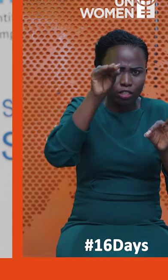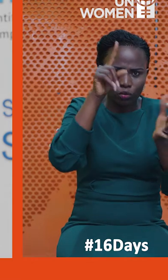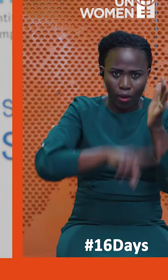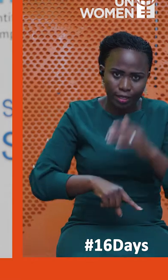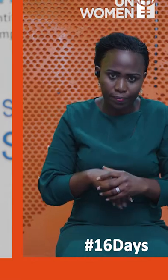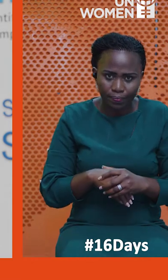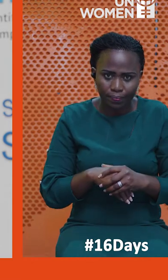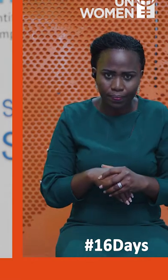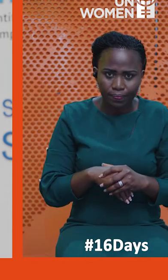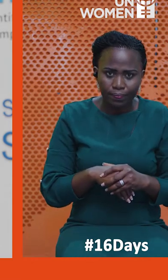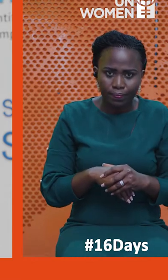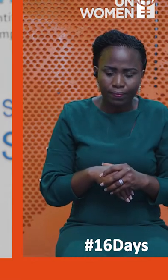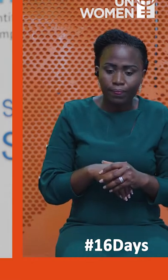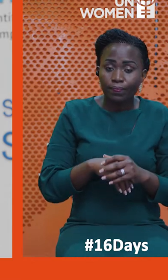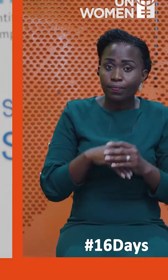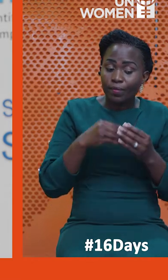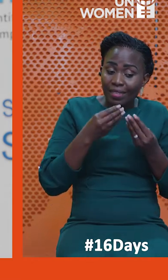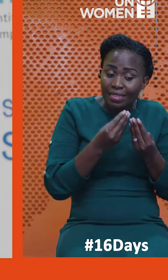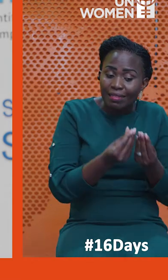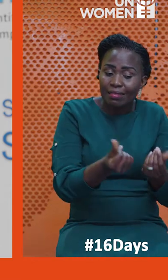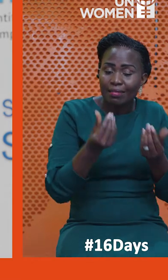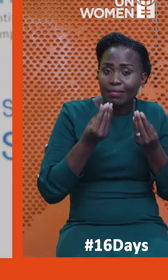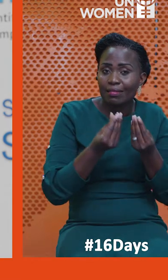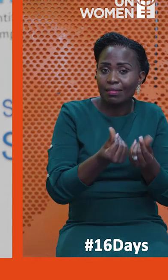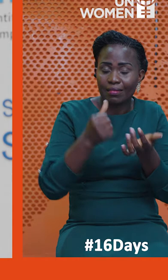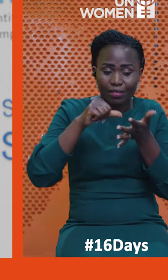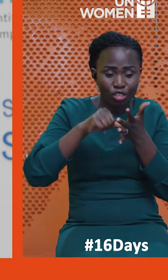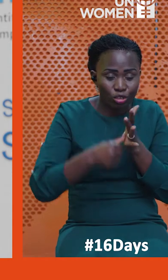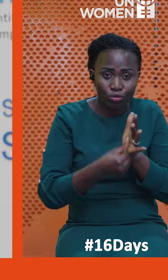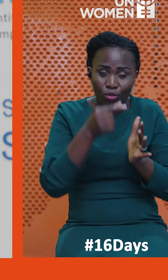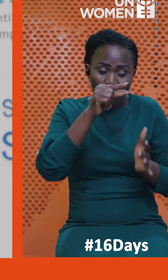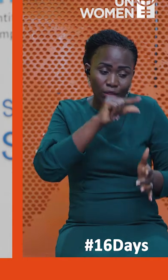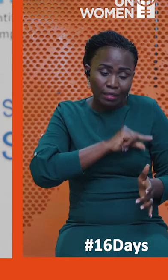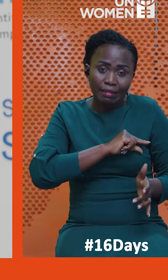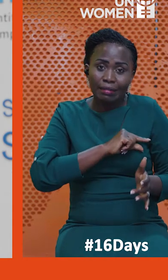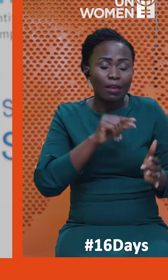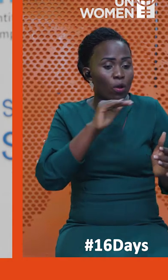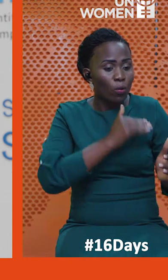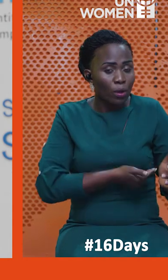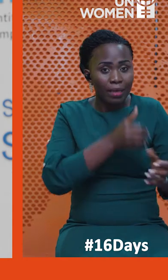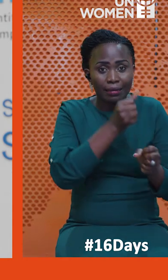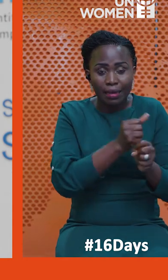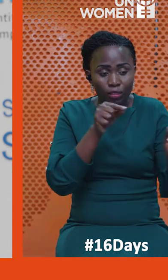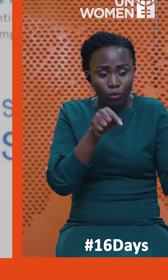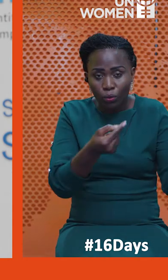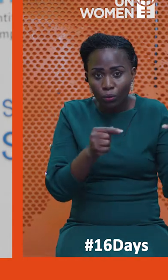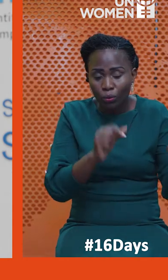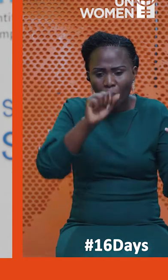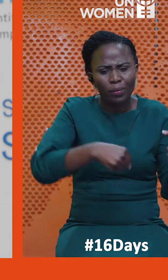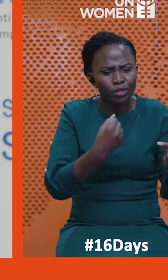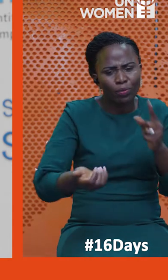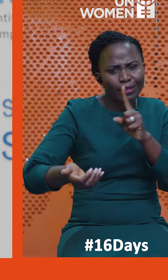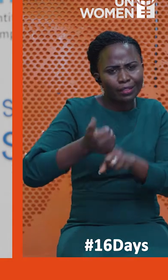message is that this dealing with issues or ending violence against women and girls cannot